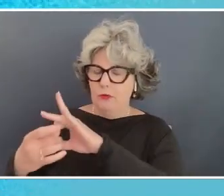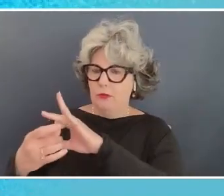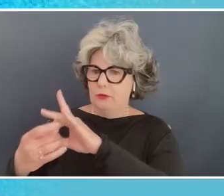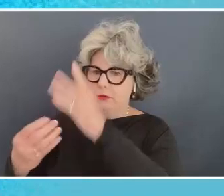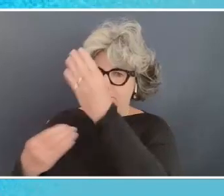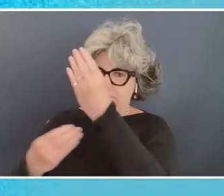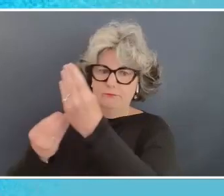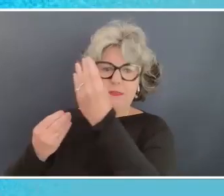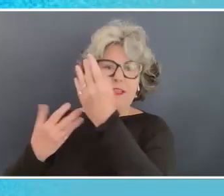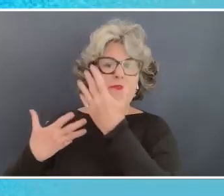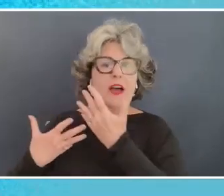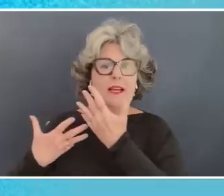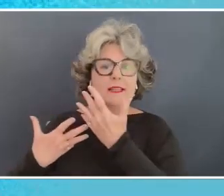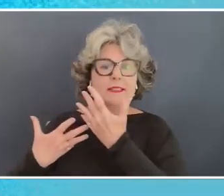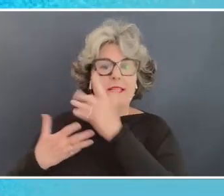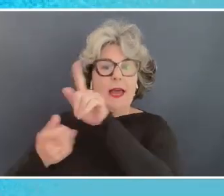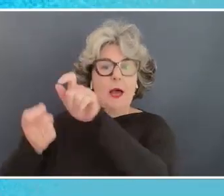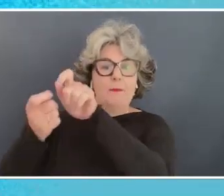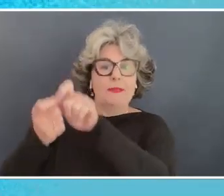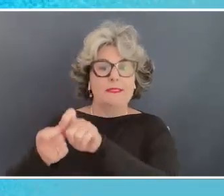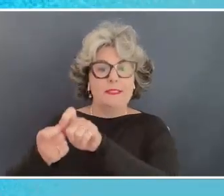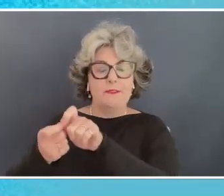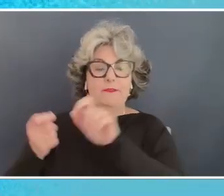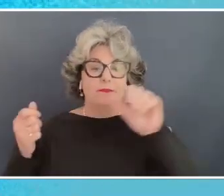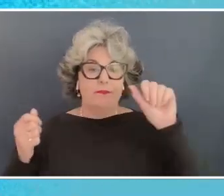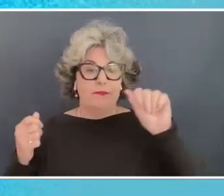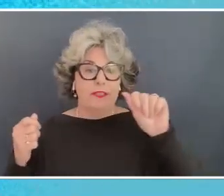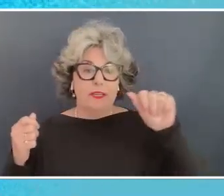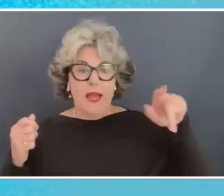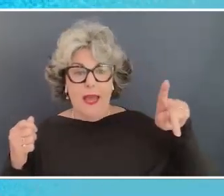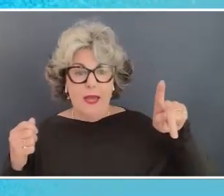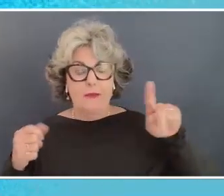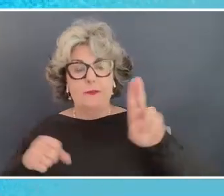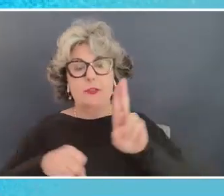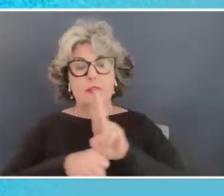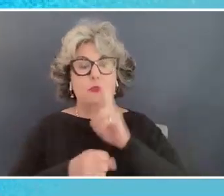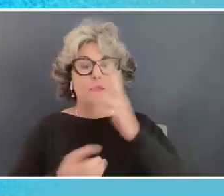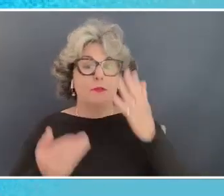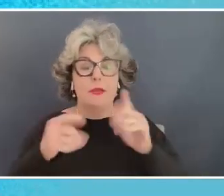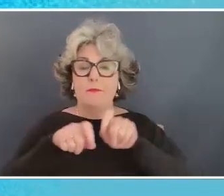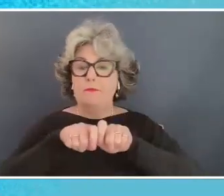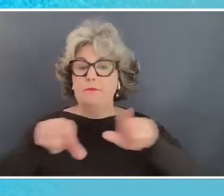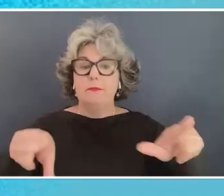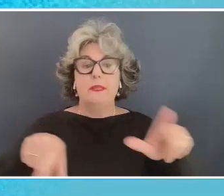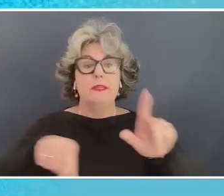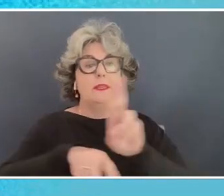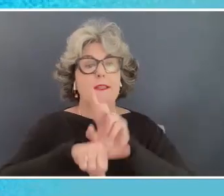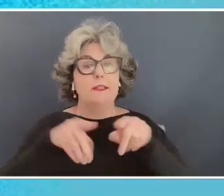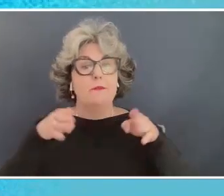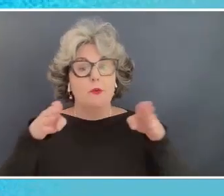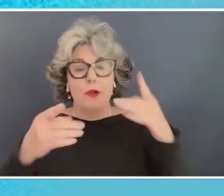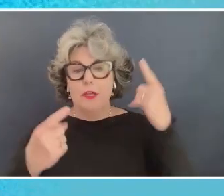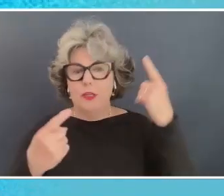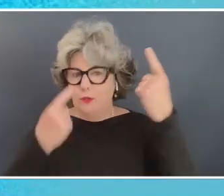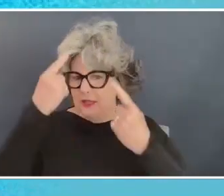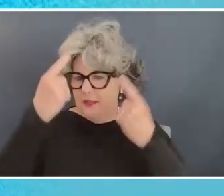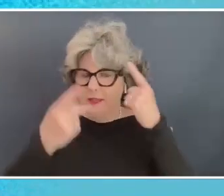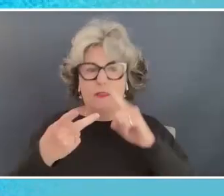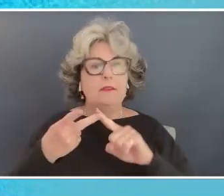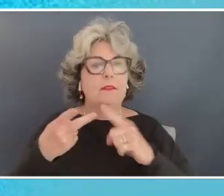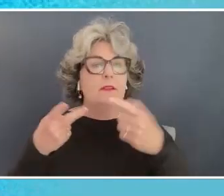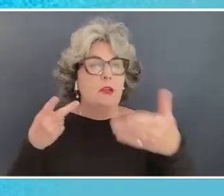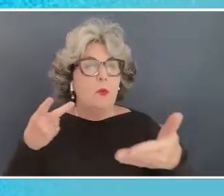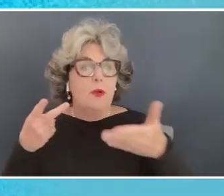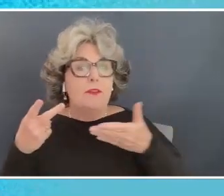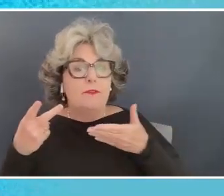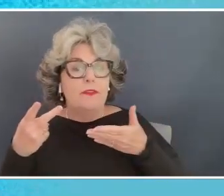how specific applications might be deployed in certain ways that we need to think about we invite human